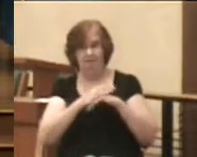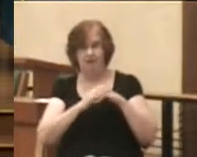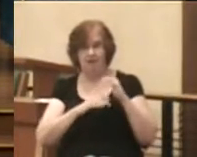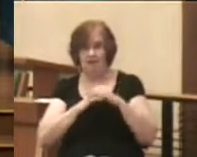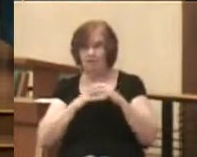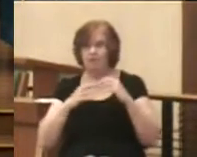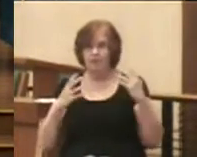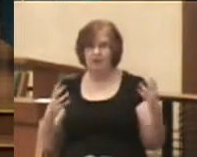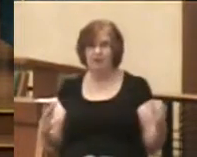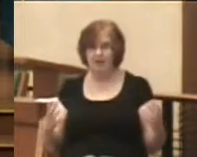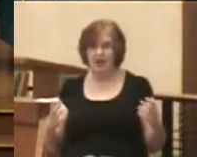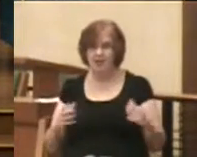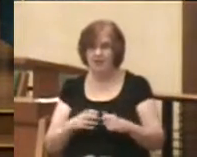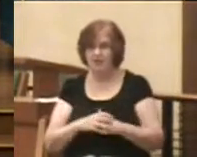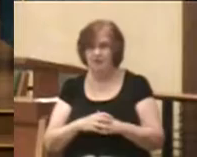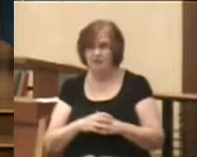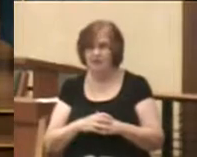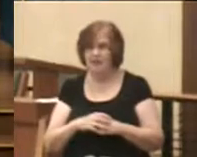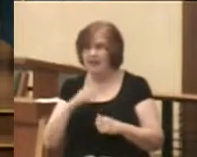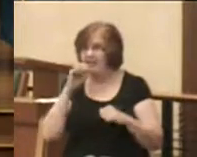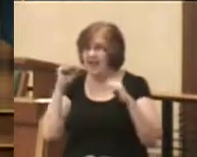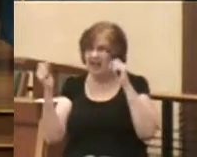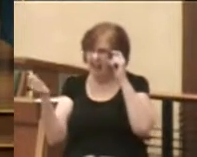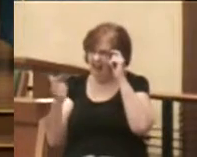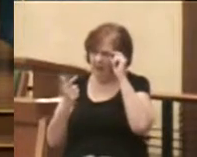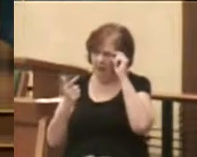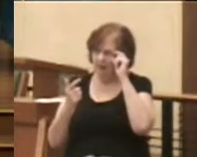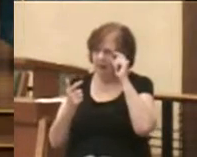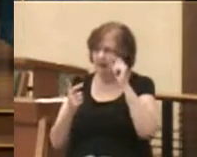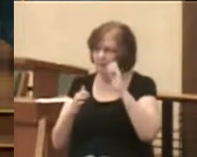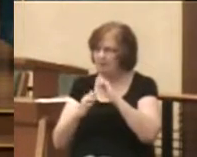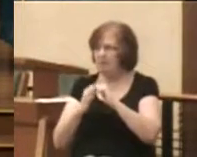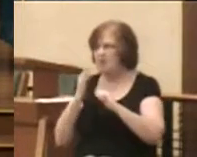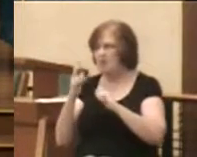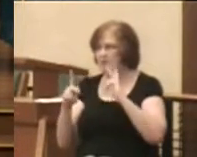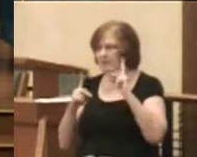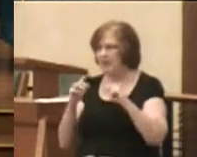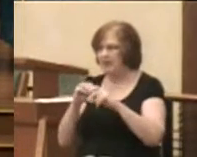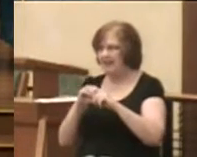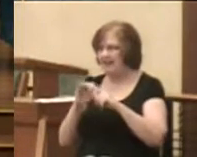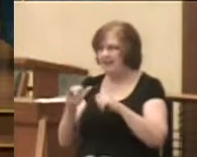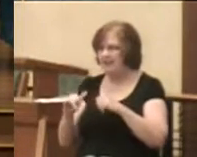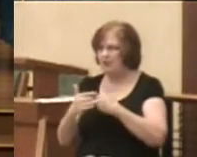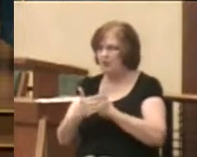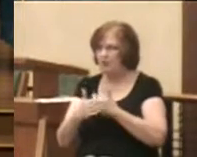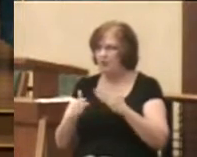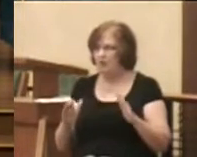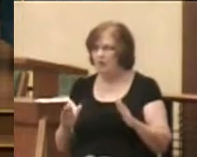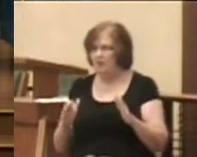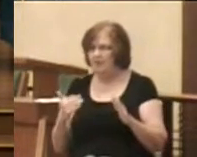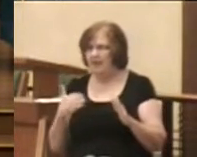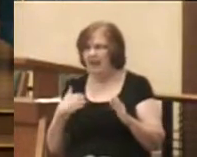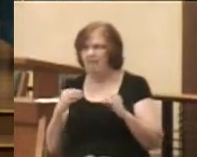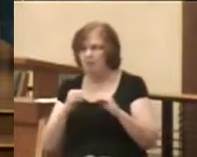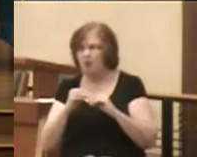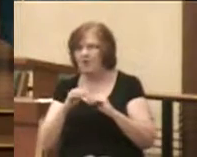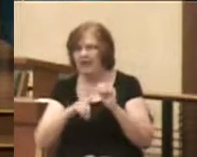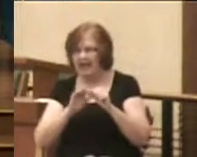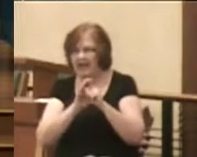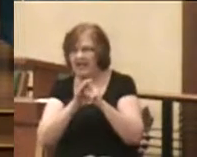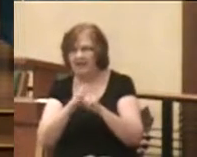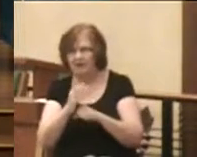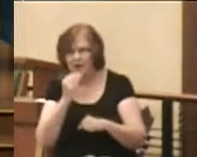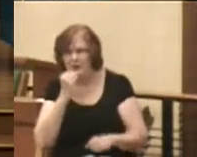Not everybody, perhaps, in this room, but most people in this room have more than enough to eat.